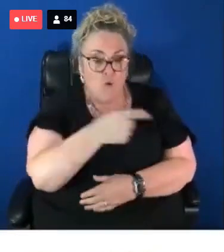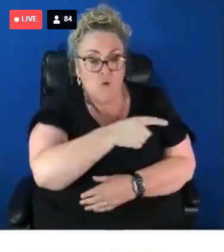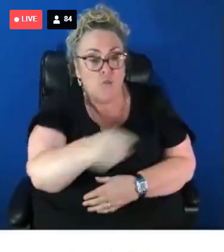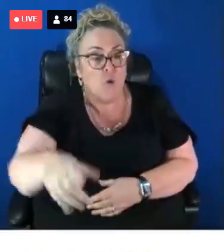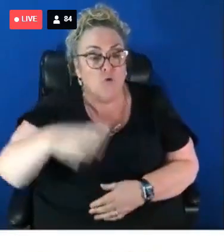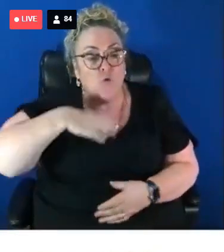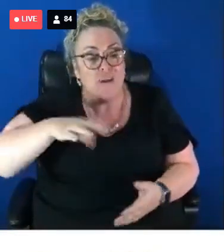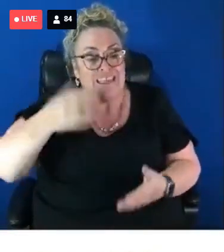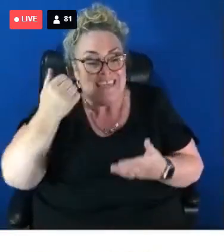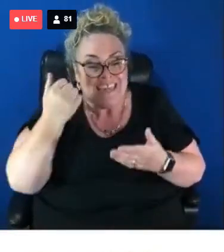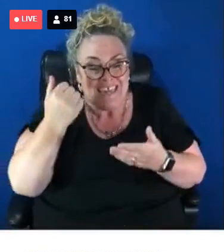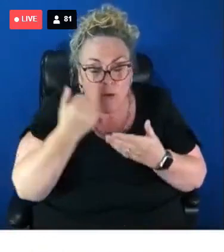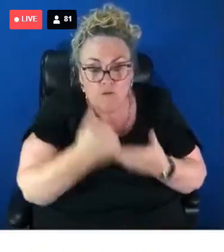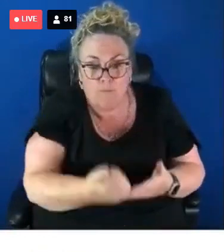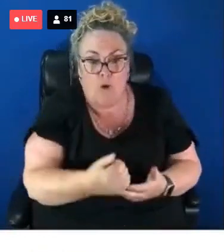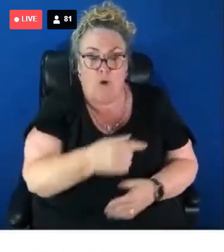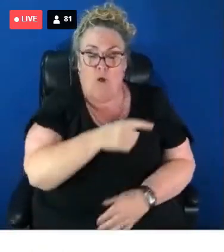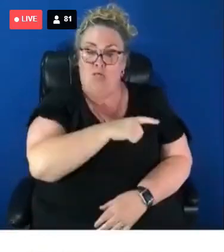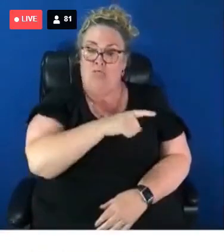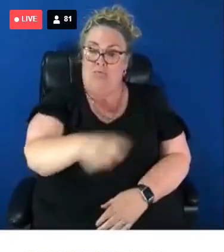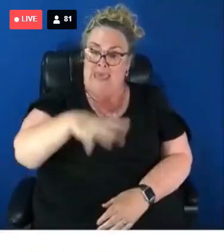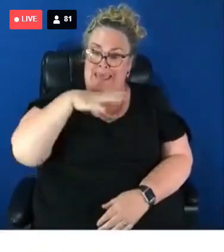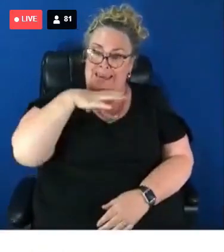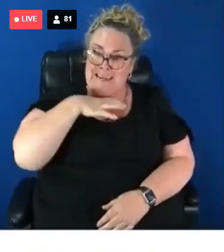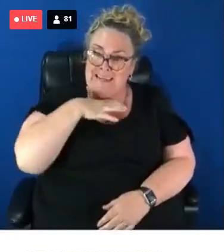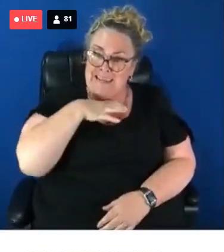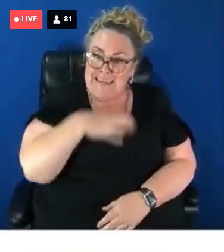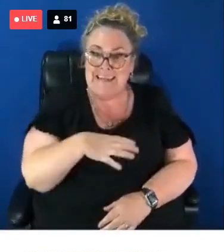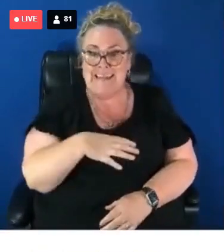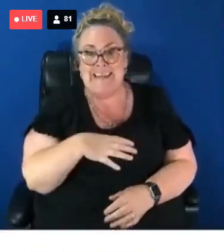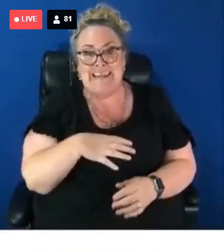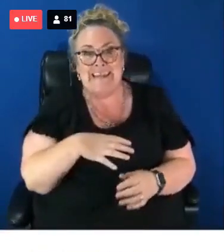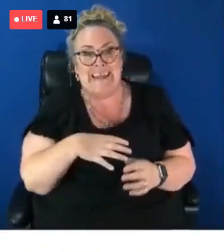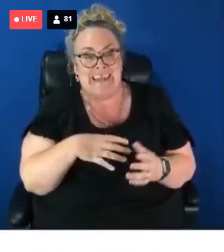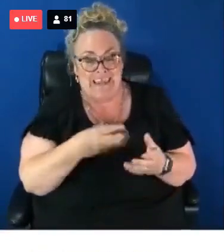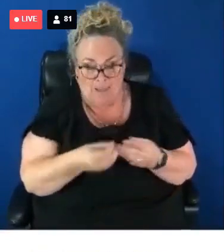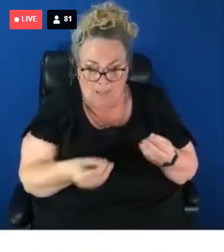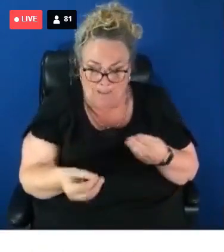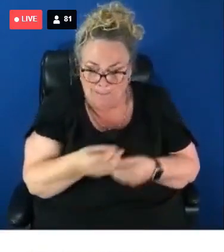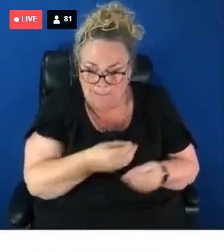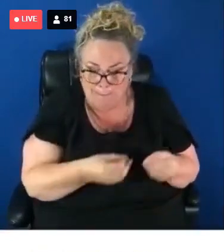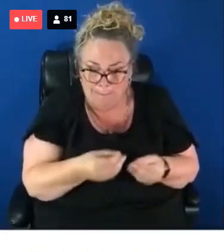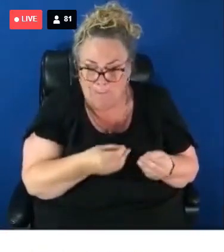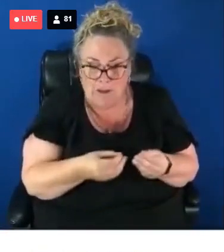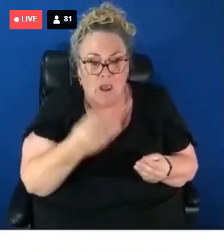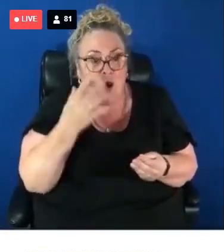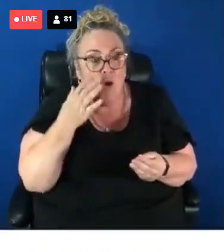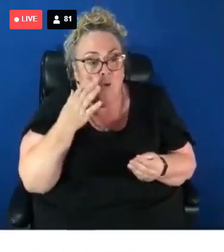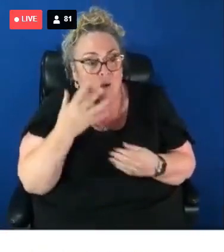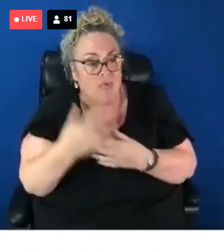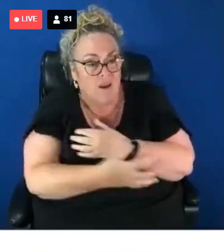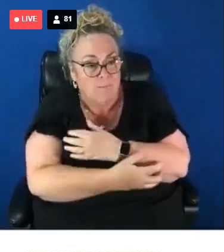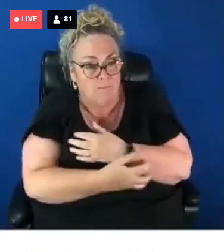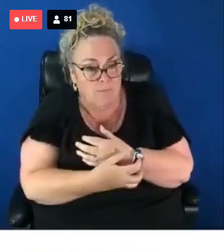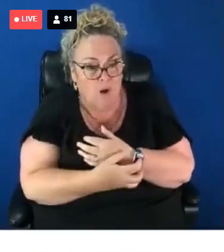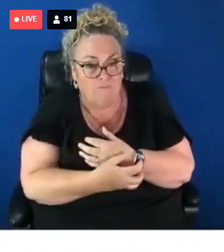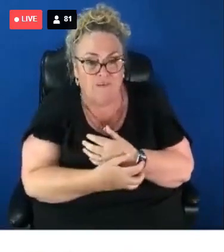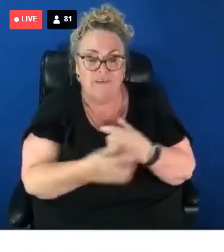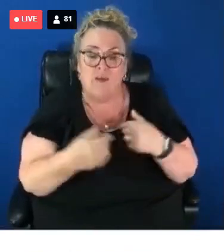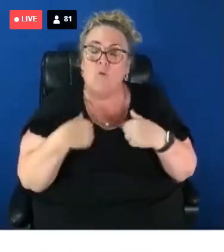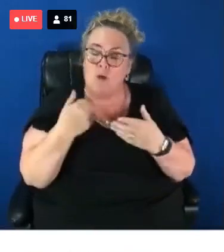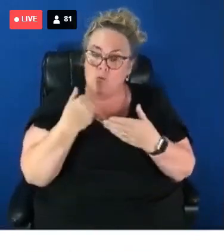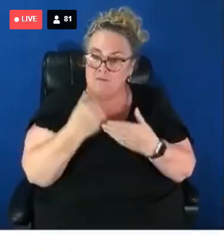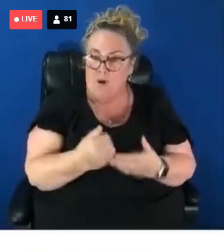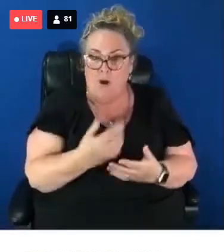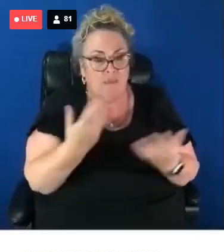absolutely need the ability to be able to make ends meet at the time of poverty, at the time of disability